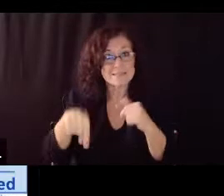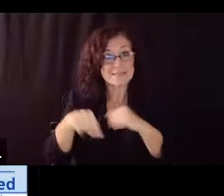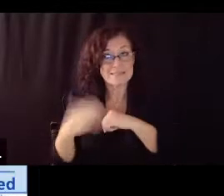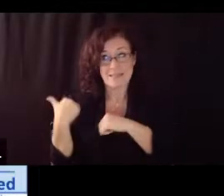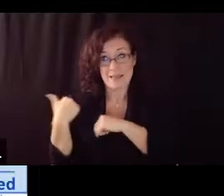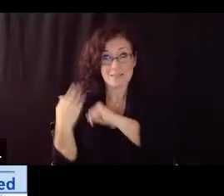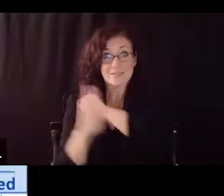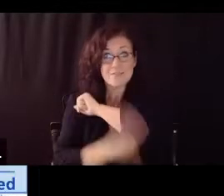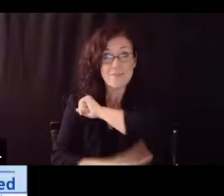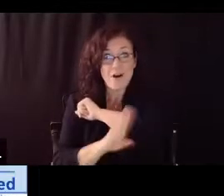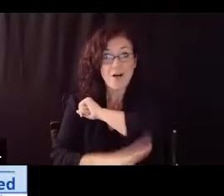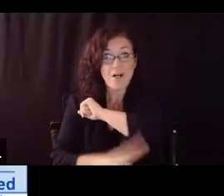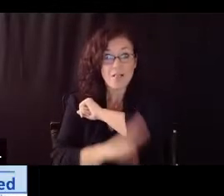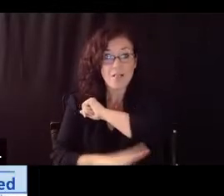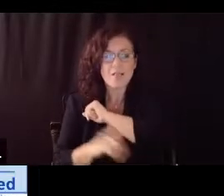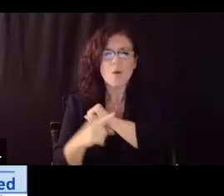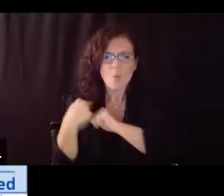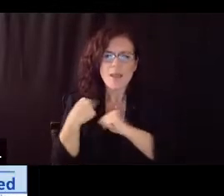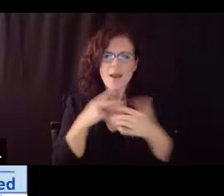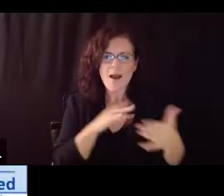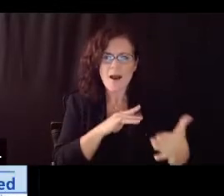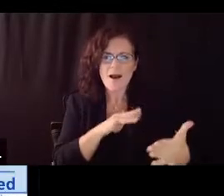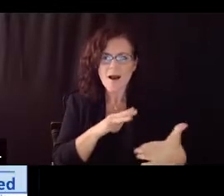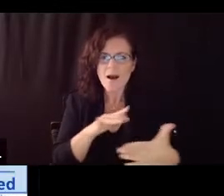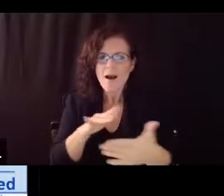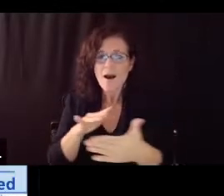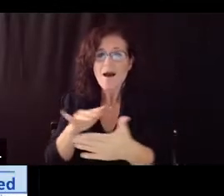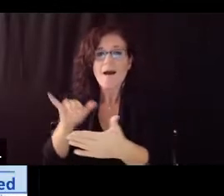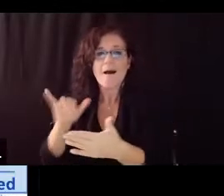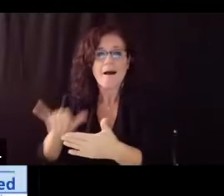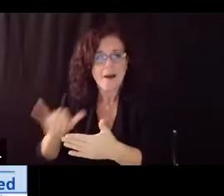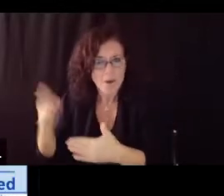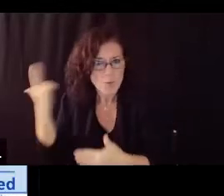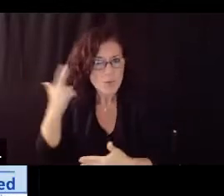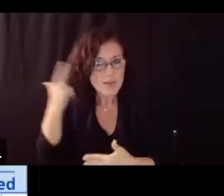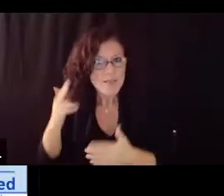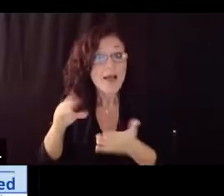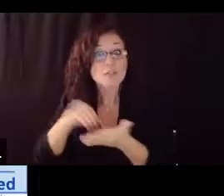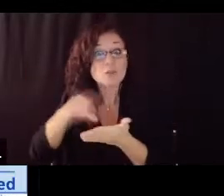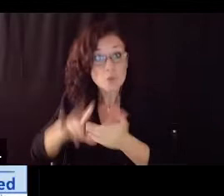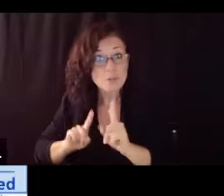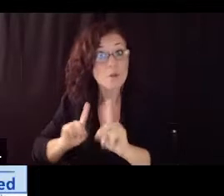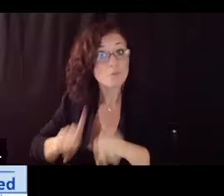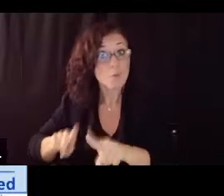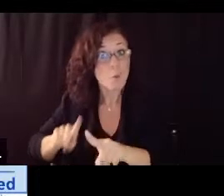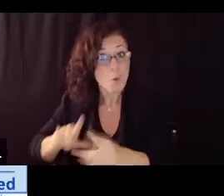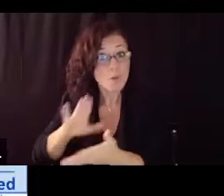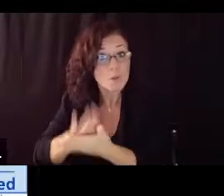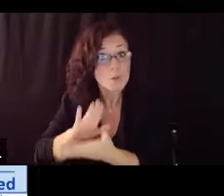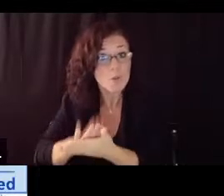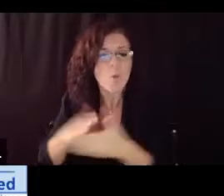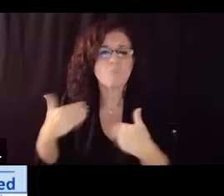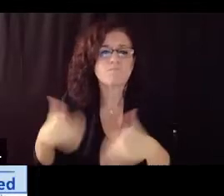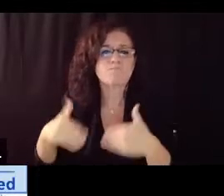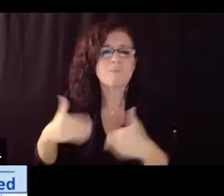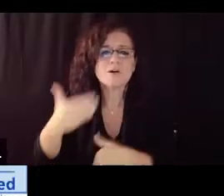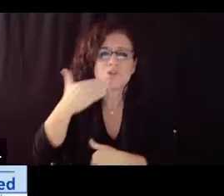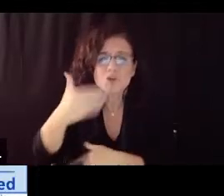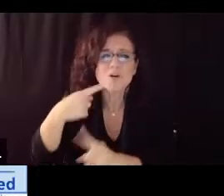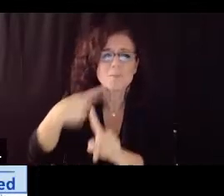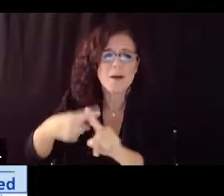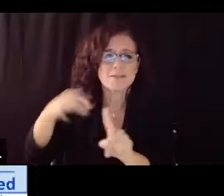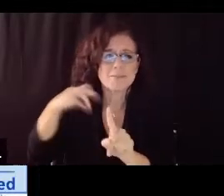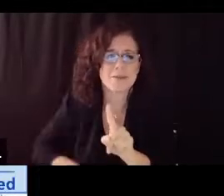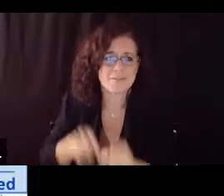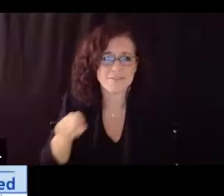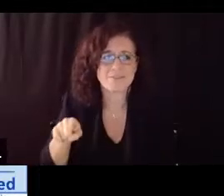where the kids who are going to school in class many of them are seeing very positive outcomes and